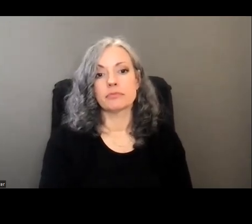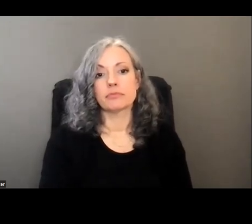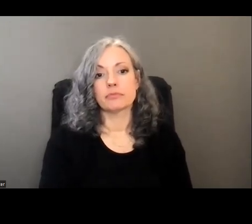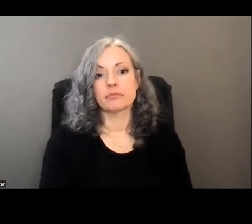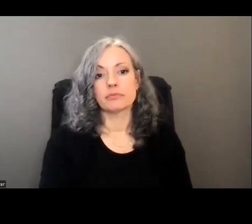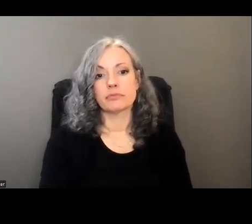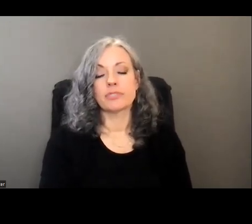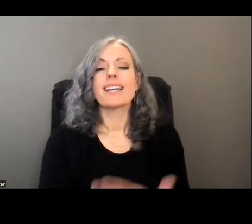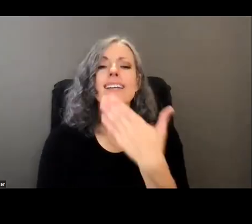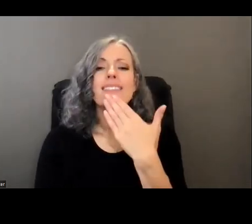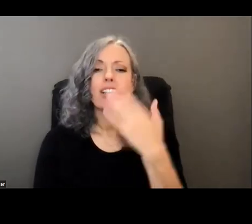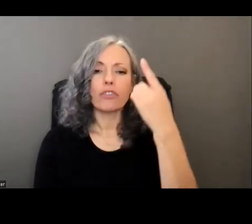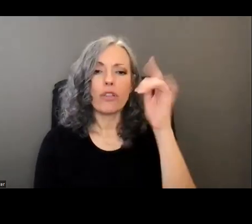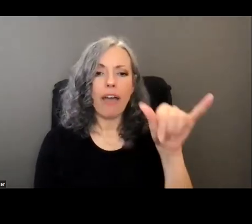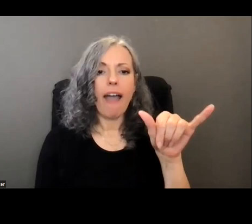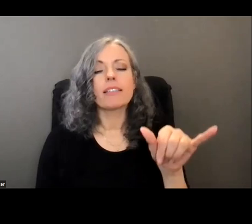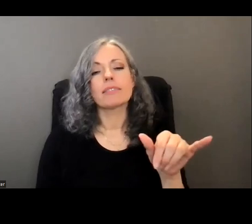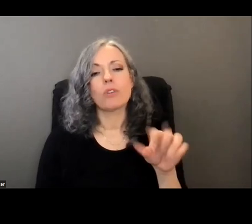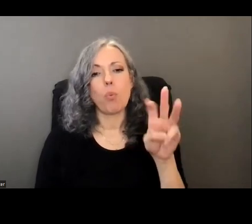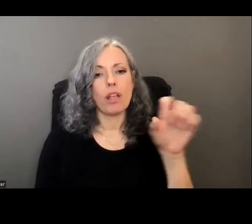thank you for that comment and feedback will